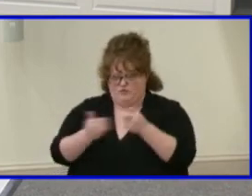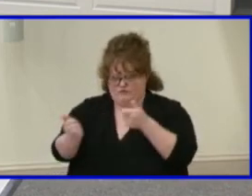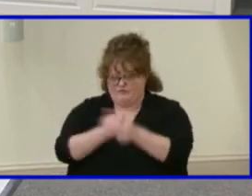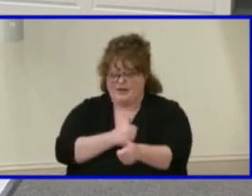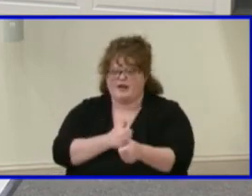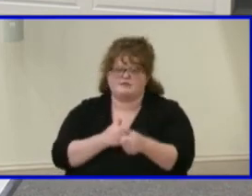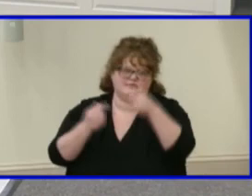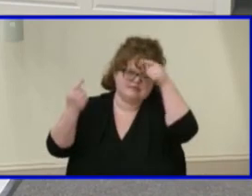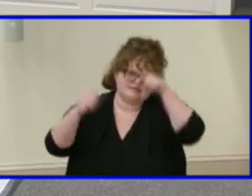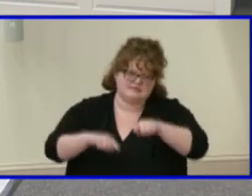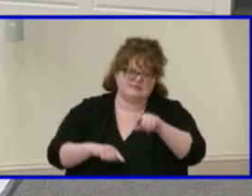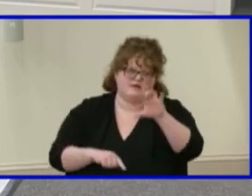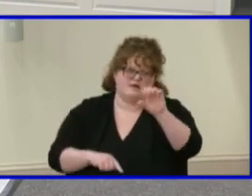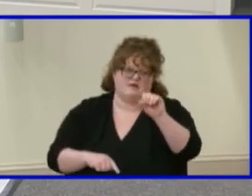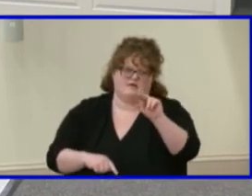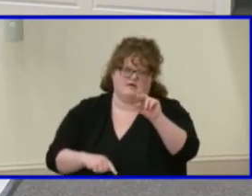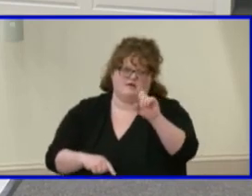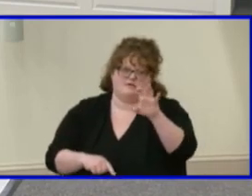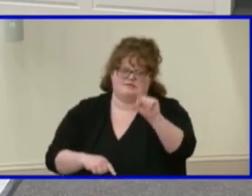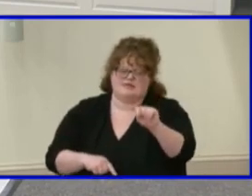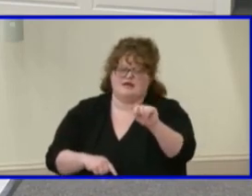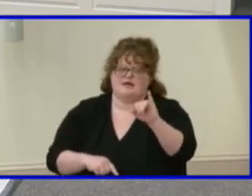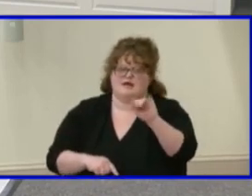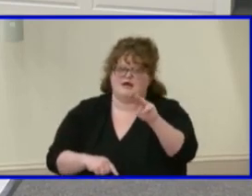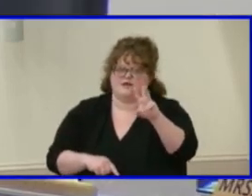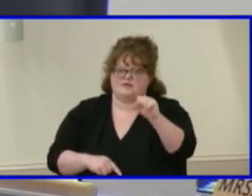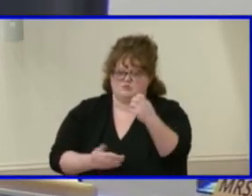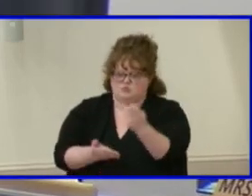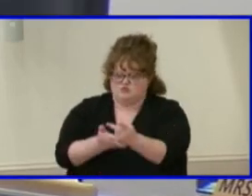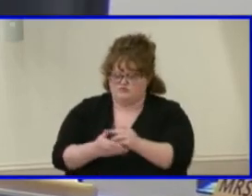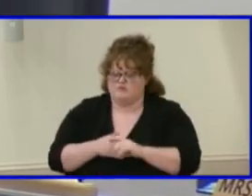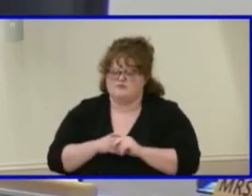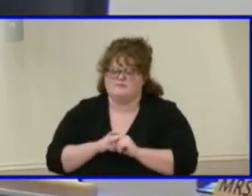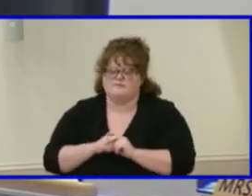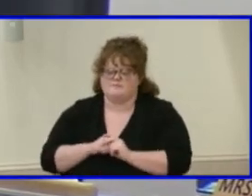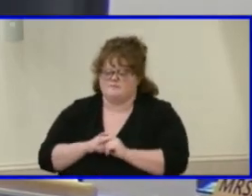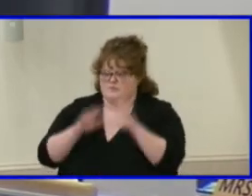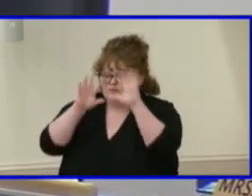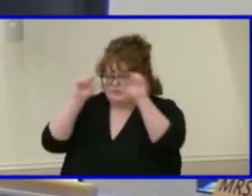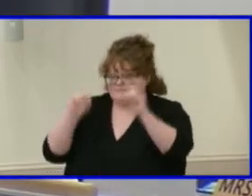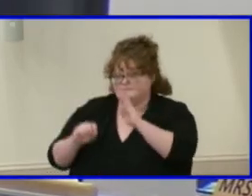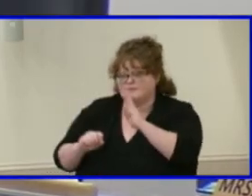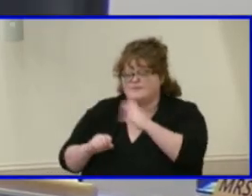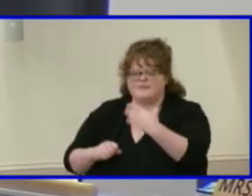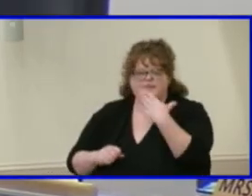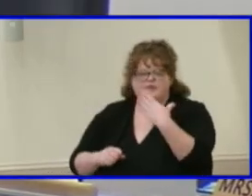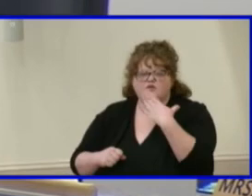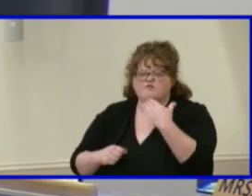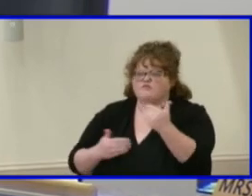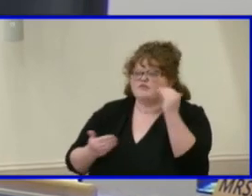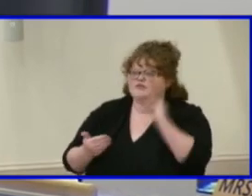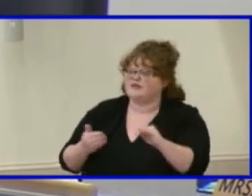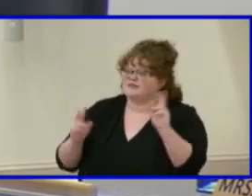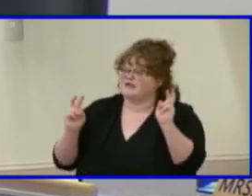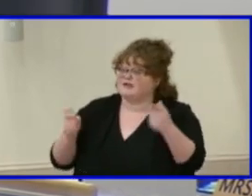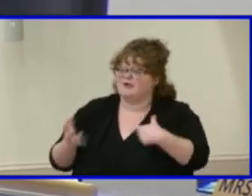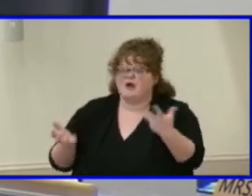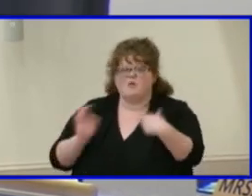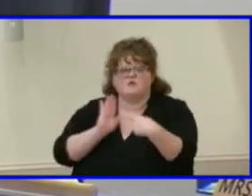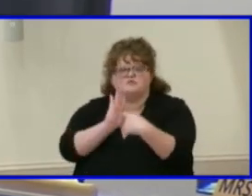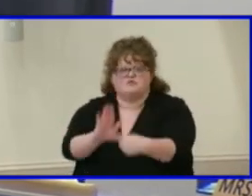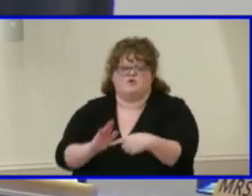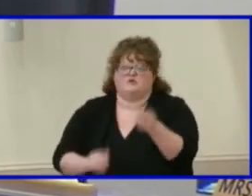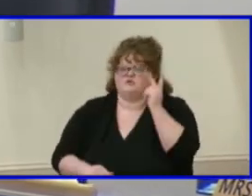items have been approved. Thank you, Mr. Chairman and members of the board. For the next item, I want to point out in front of us, you see some